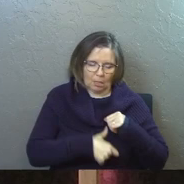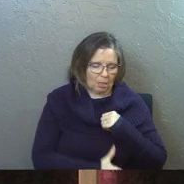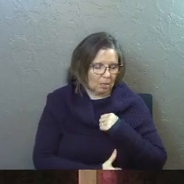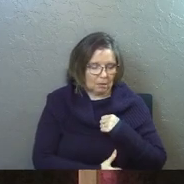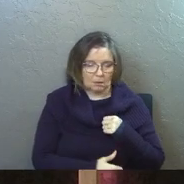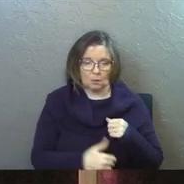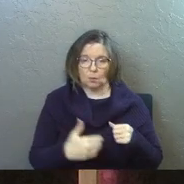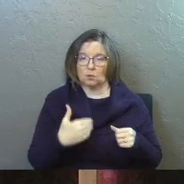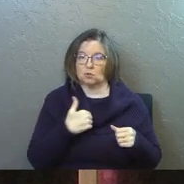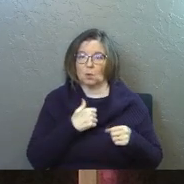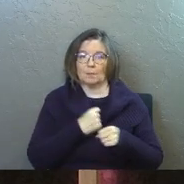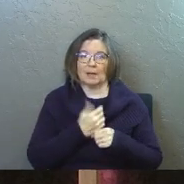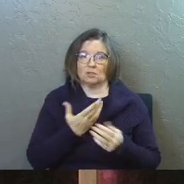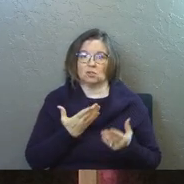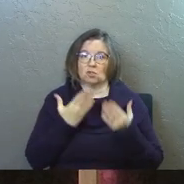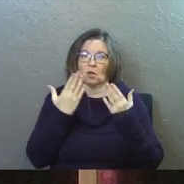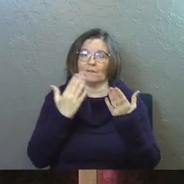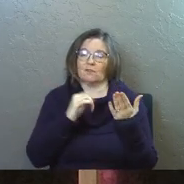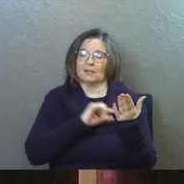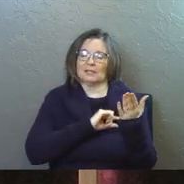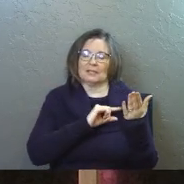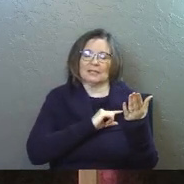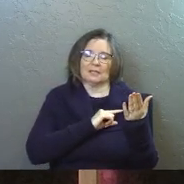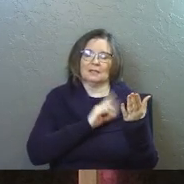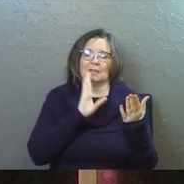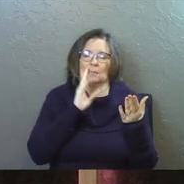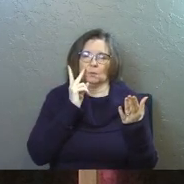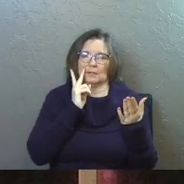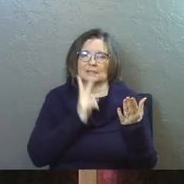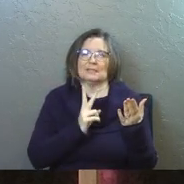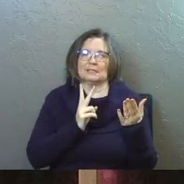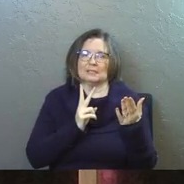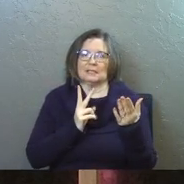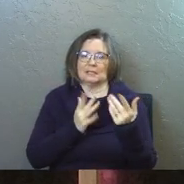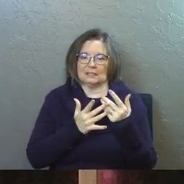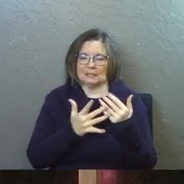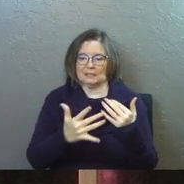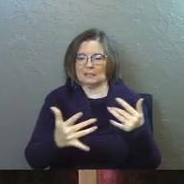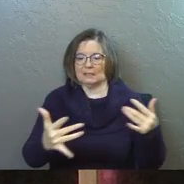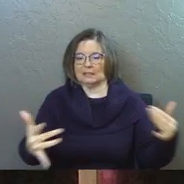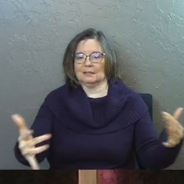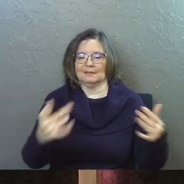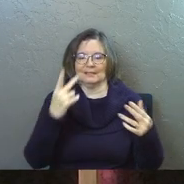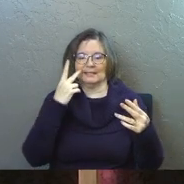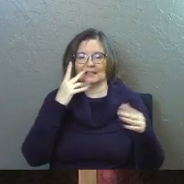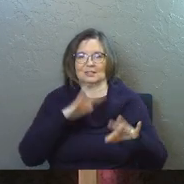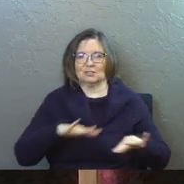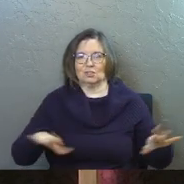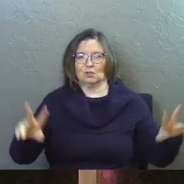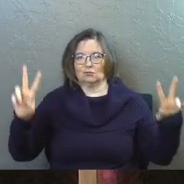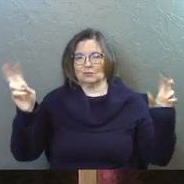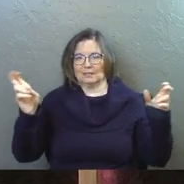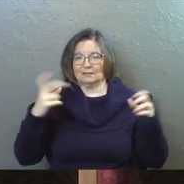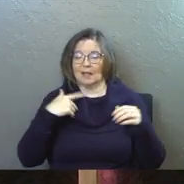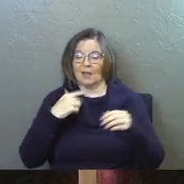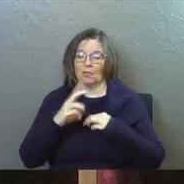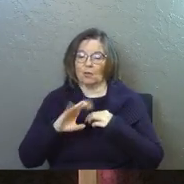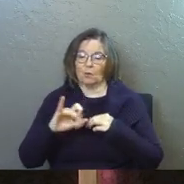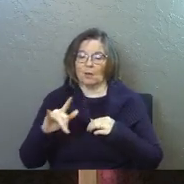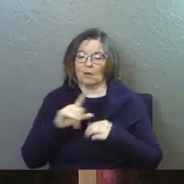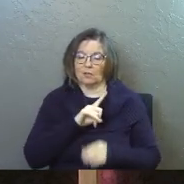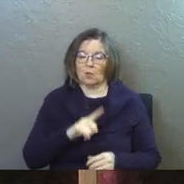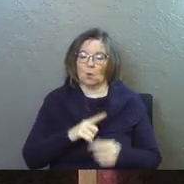When his soul makes an offering for guilt, he shall see his offspring. He shall prolong his days. The will of the Lord shall